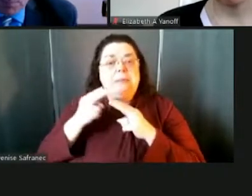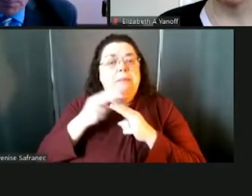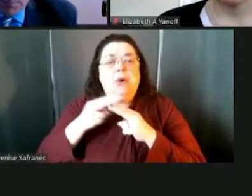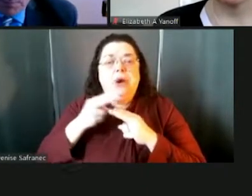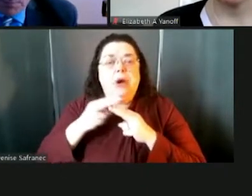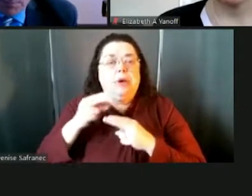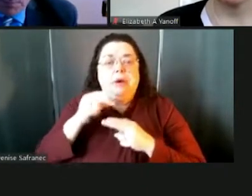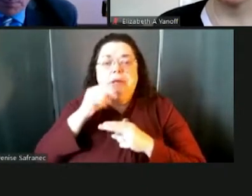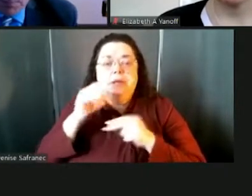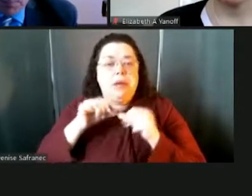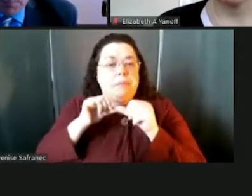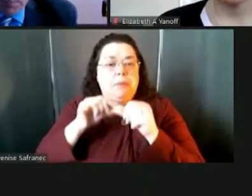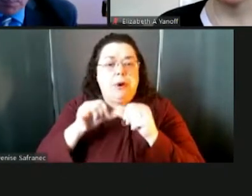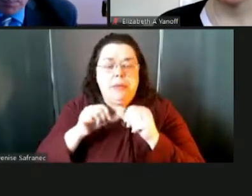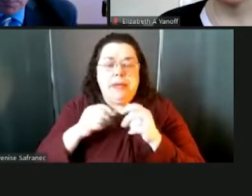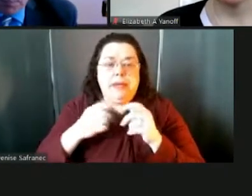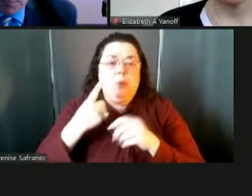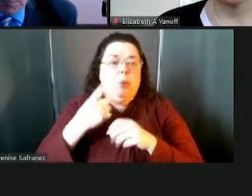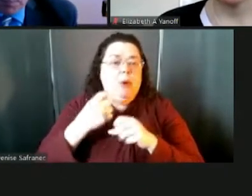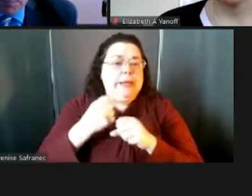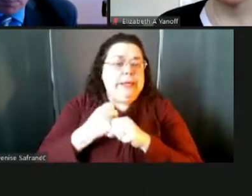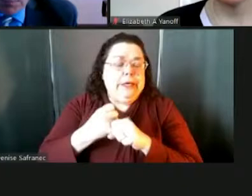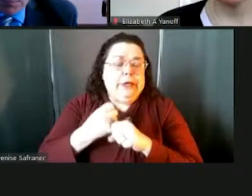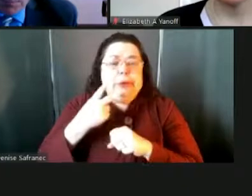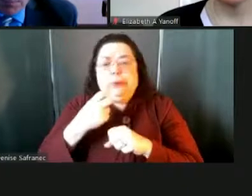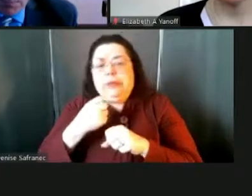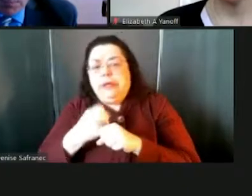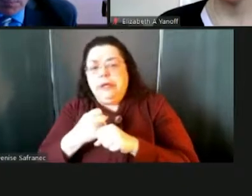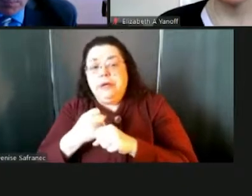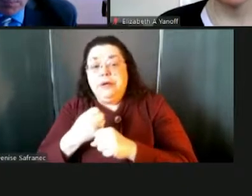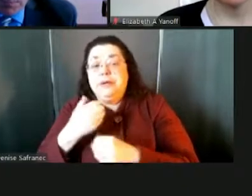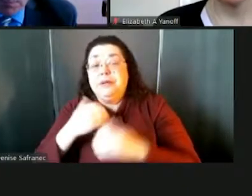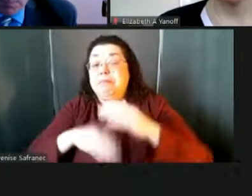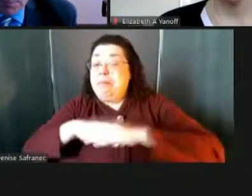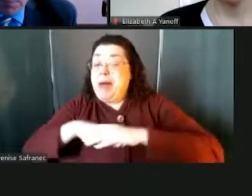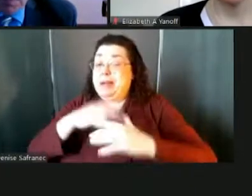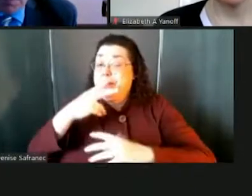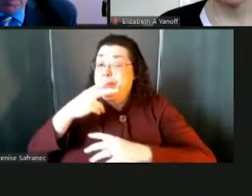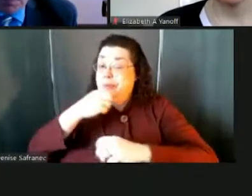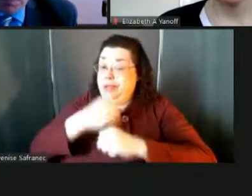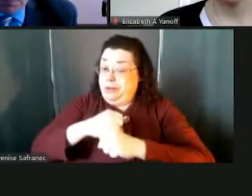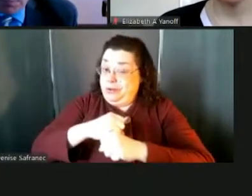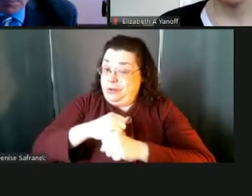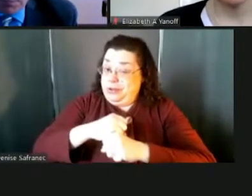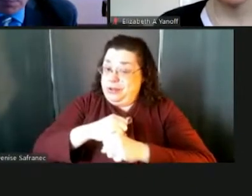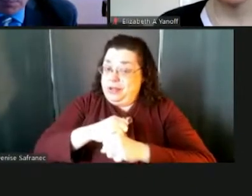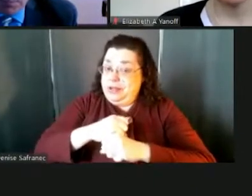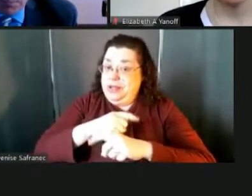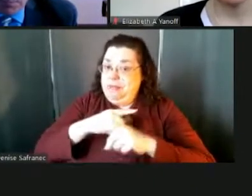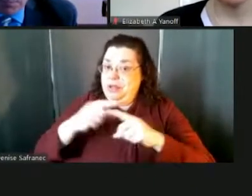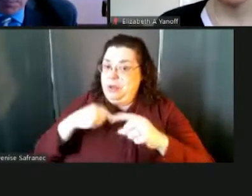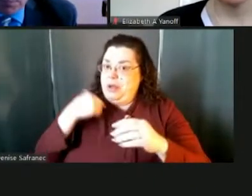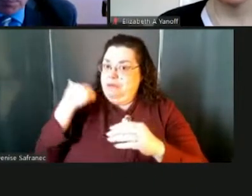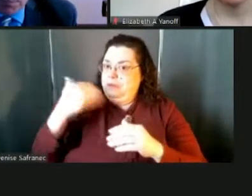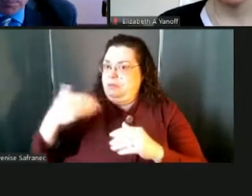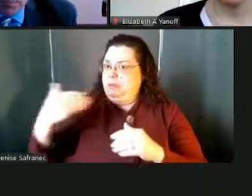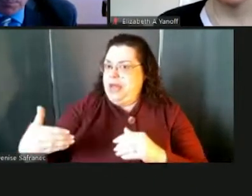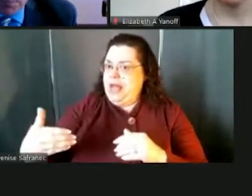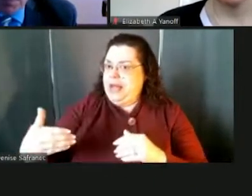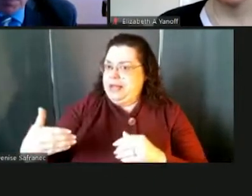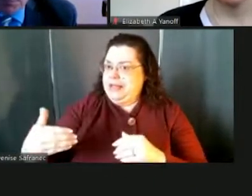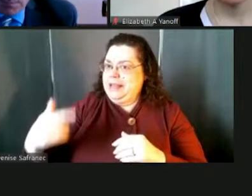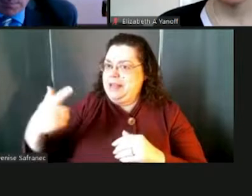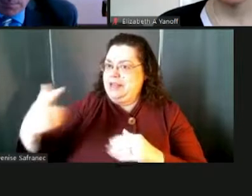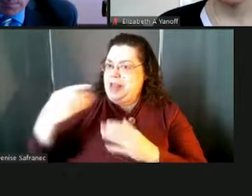Two years probably, they say maybe three. I haven't got all the details yet. But you have to plan for when that money's